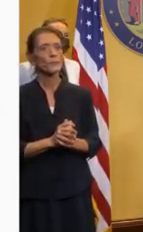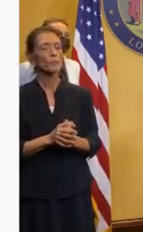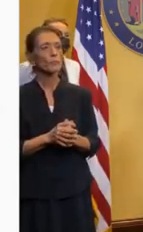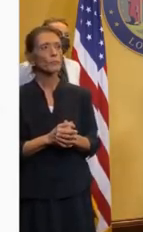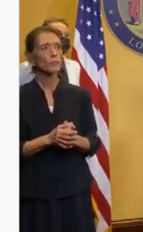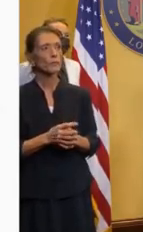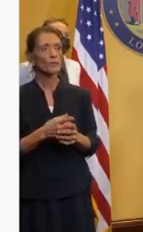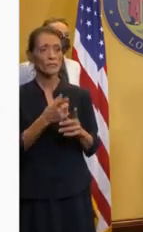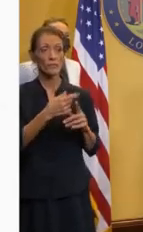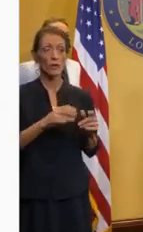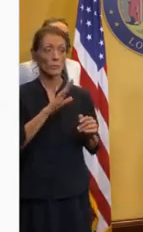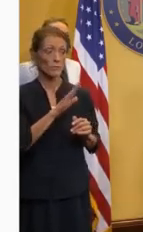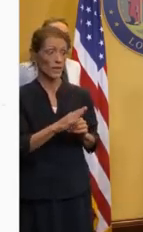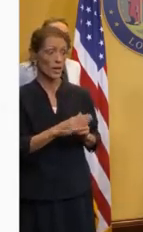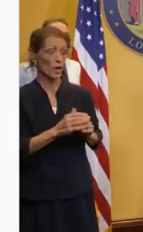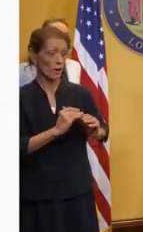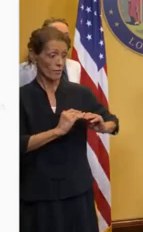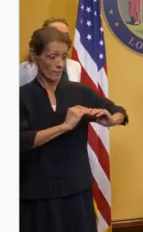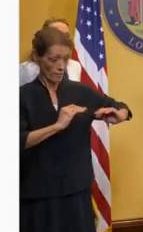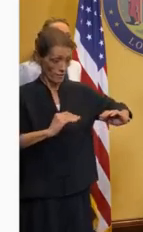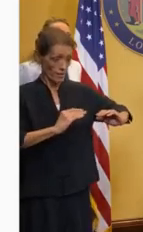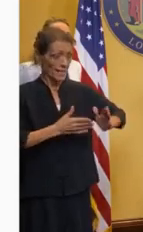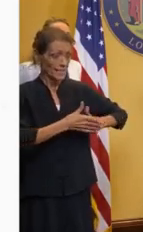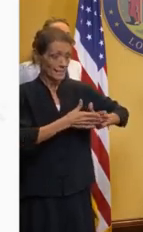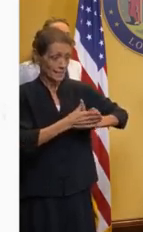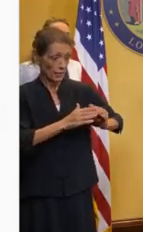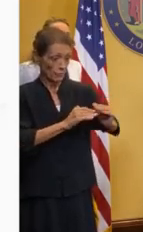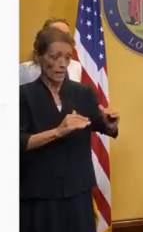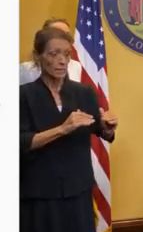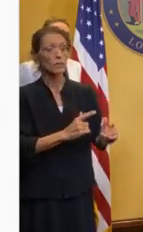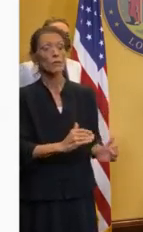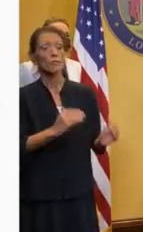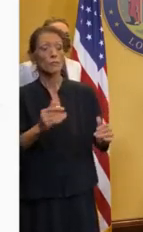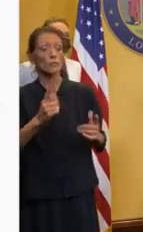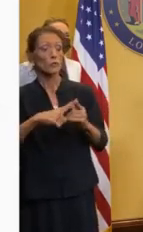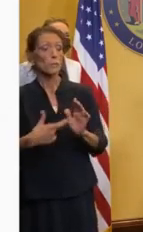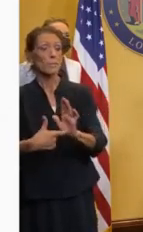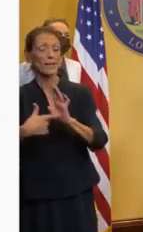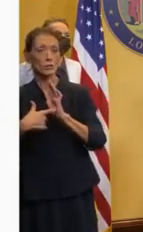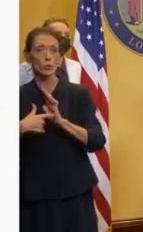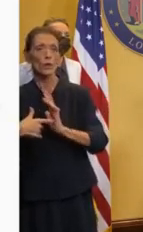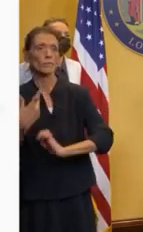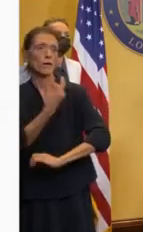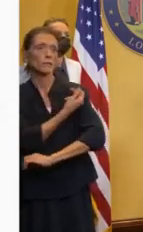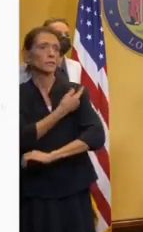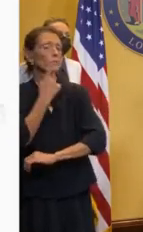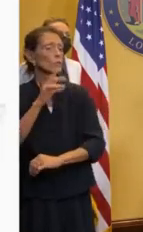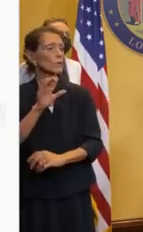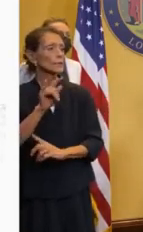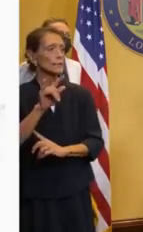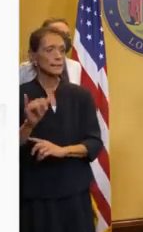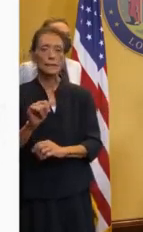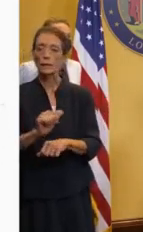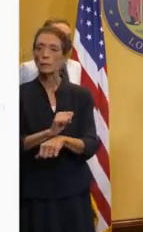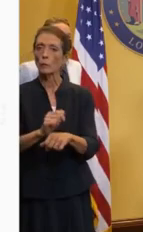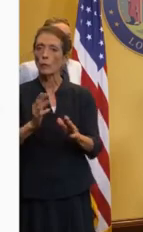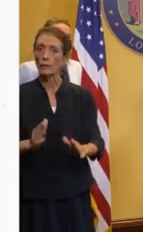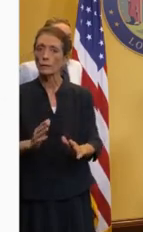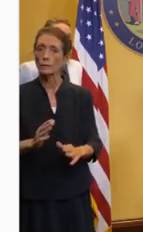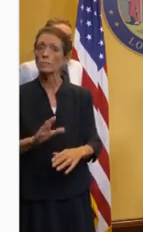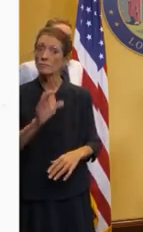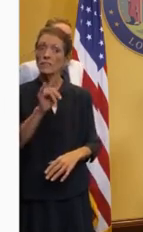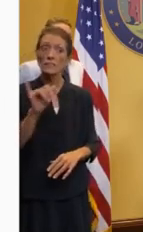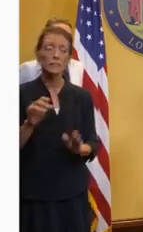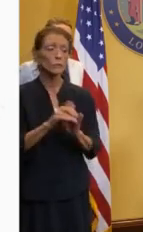from that incentive base to mandatory vaccinations for city employees. I reported that the city of New Orleans has been doing